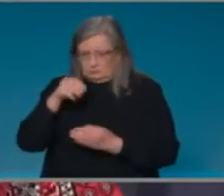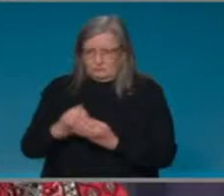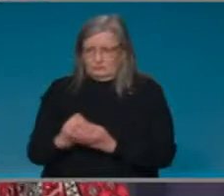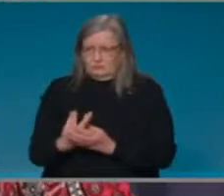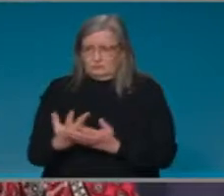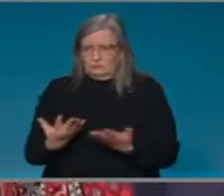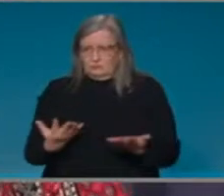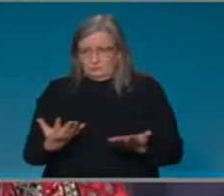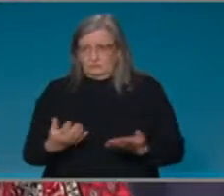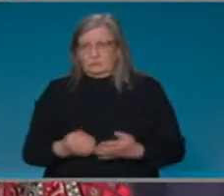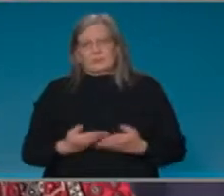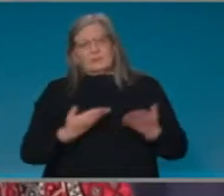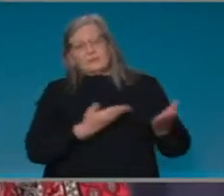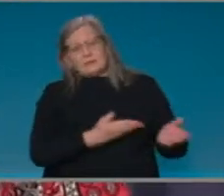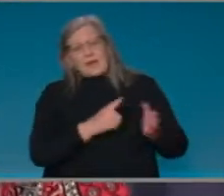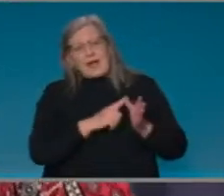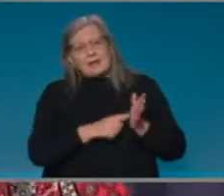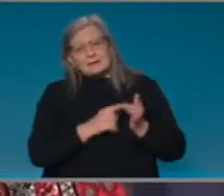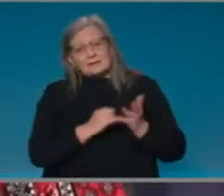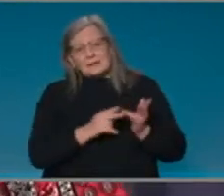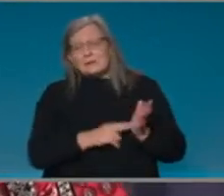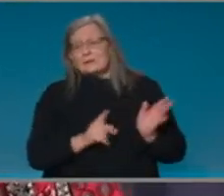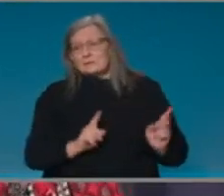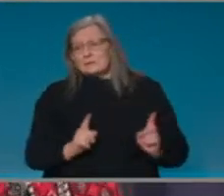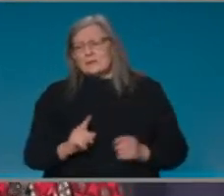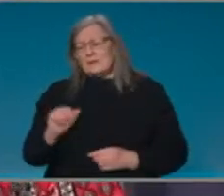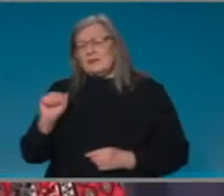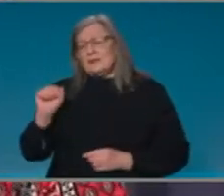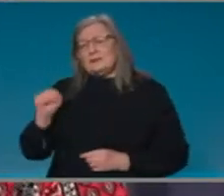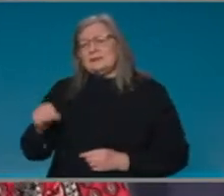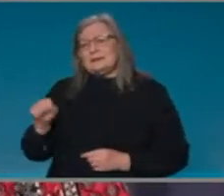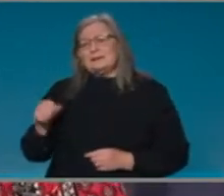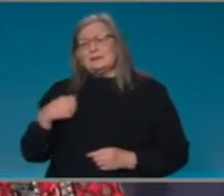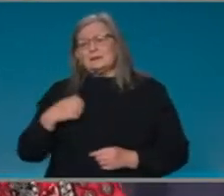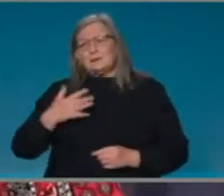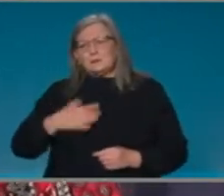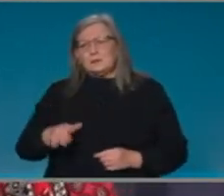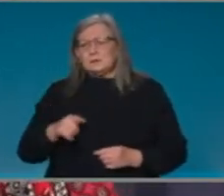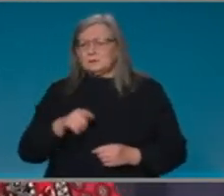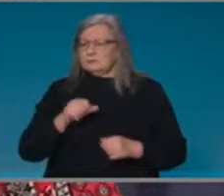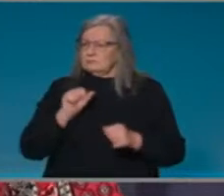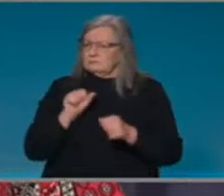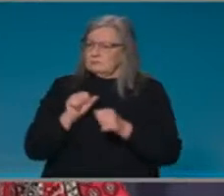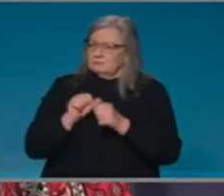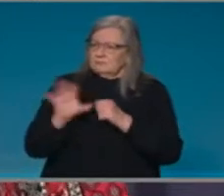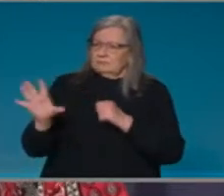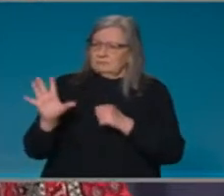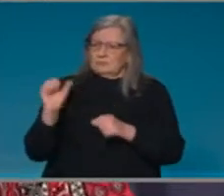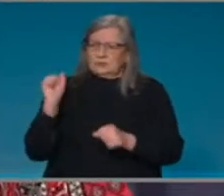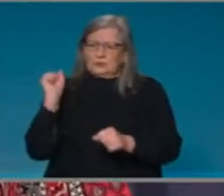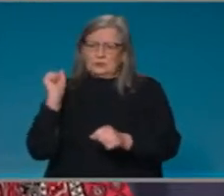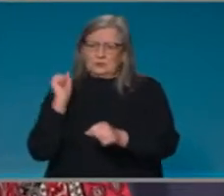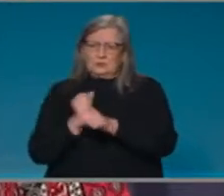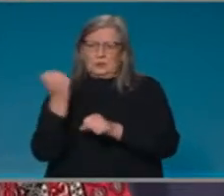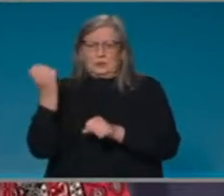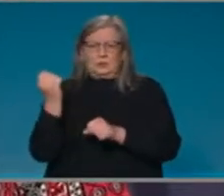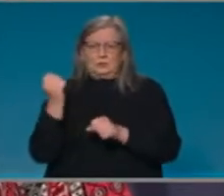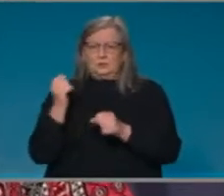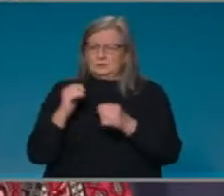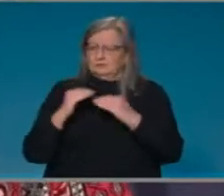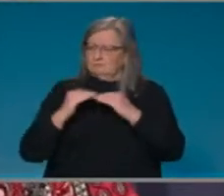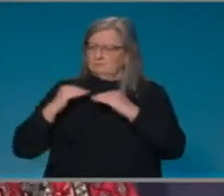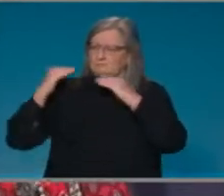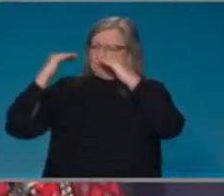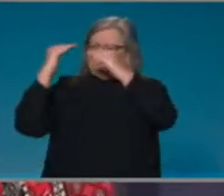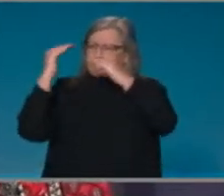certainly we know and have relied here on what we call the gold standard, as you know, the PCA testing. Rapid antigen testing is